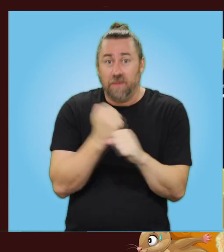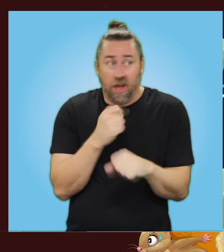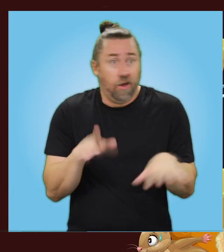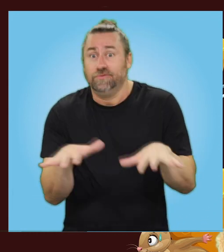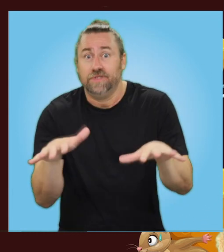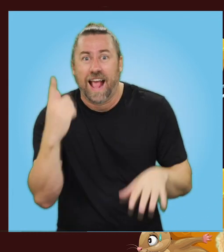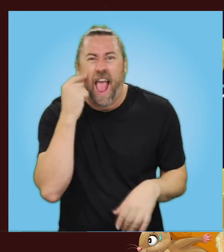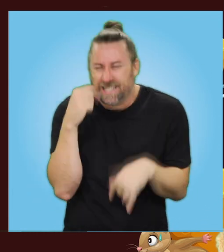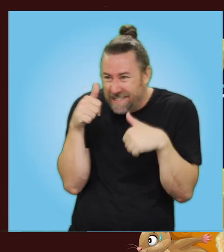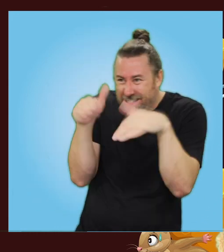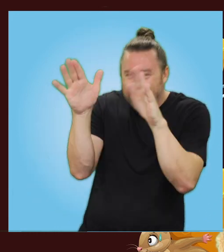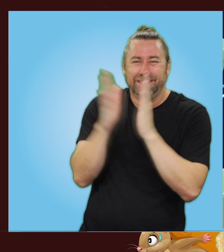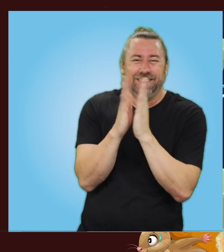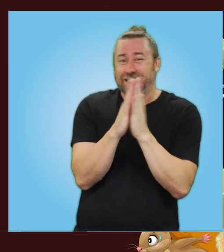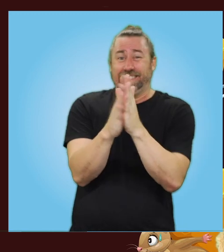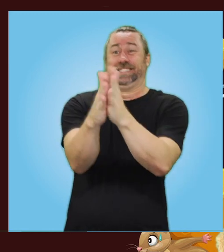the cat away.